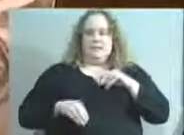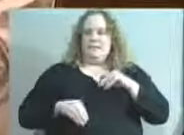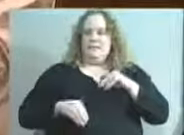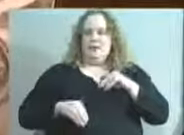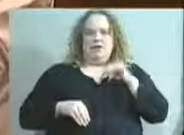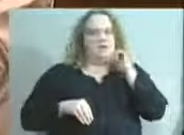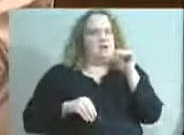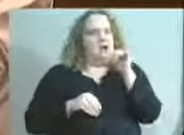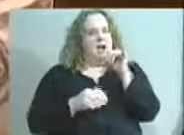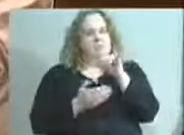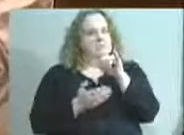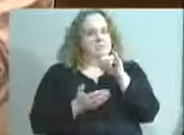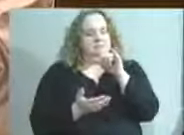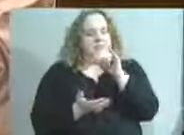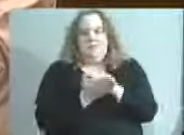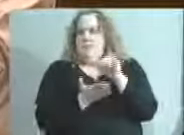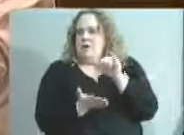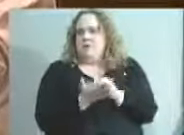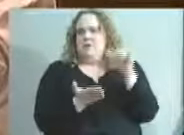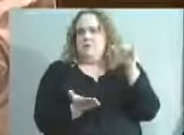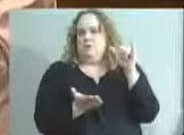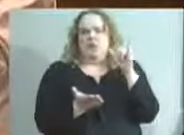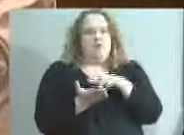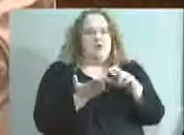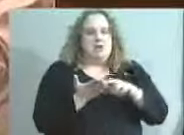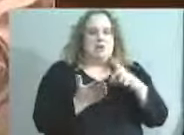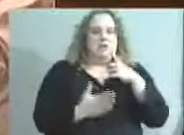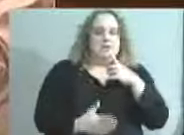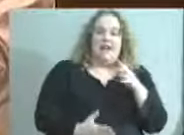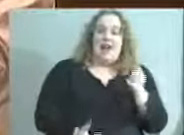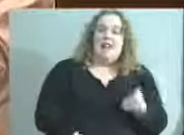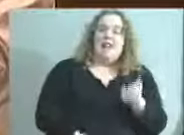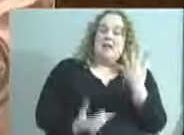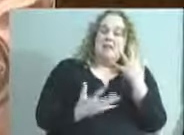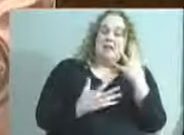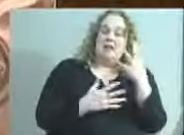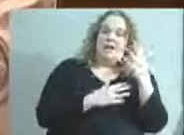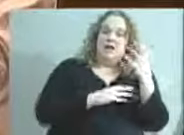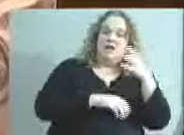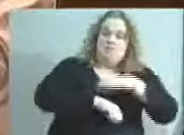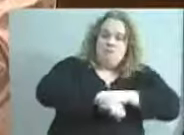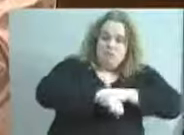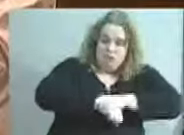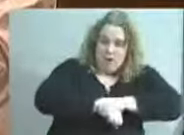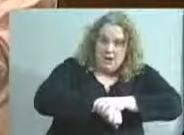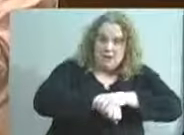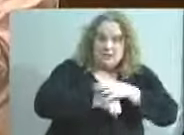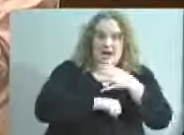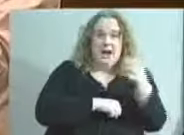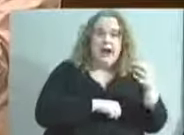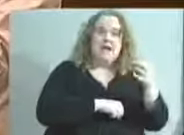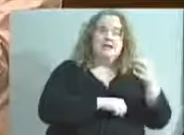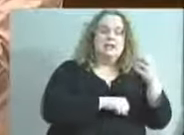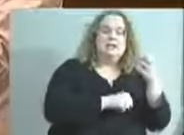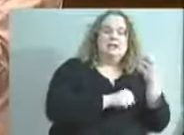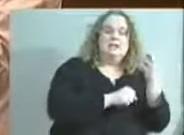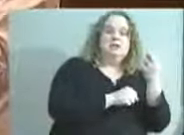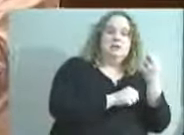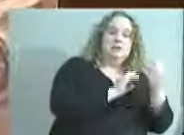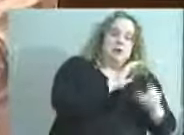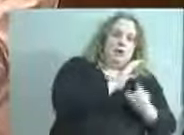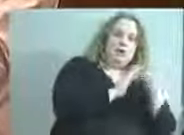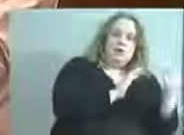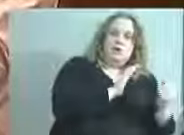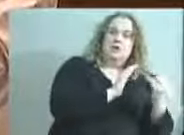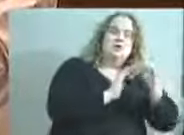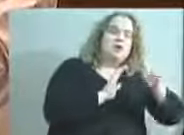according to well-accepted research. Indeed, this number of restraints and seclusions is only possible with a tacit or explicit approval from